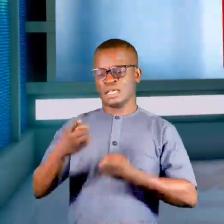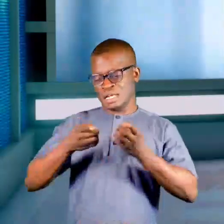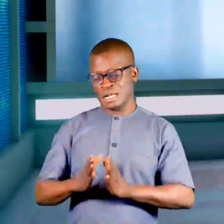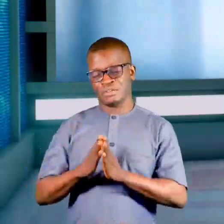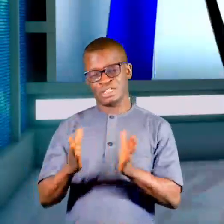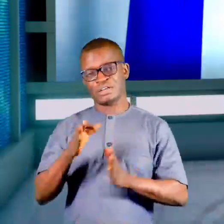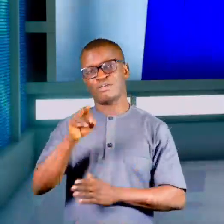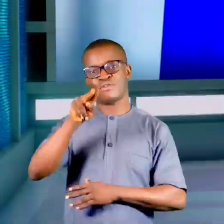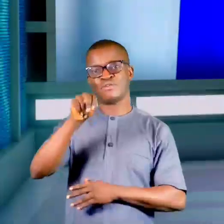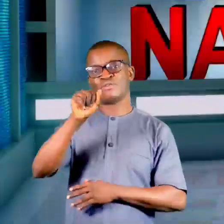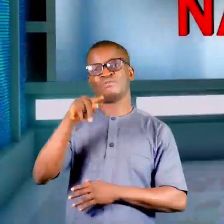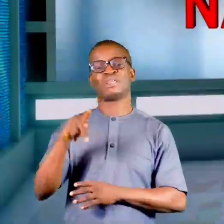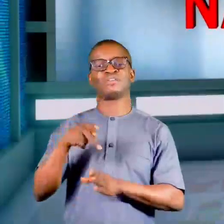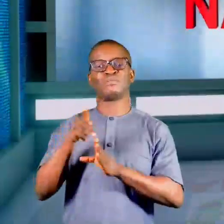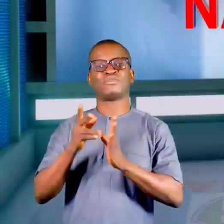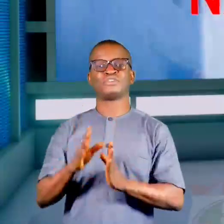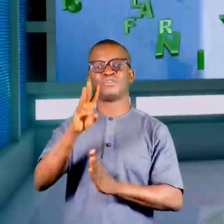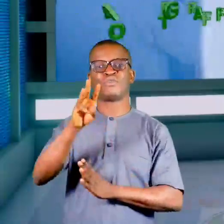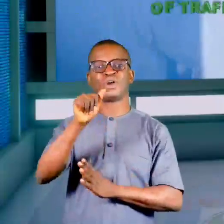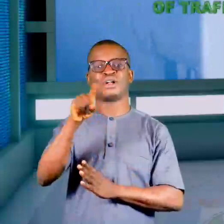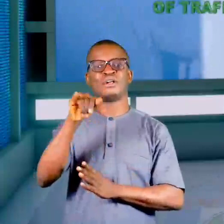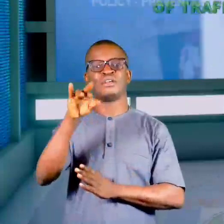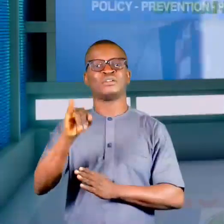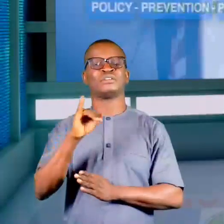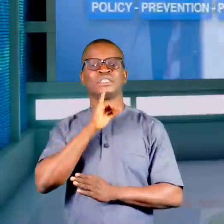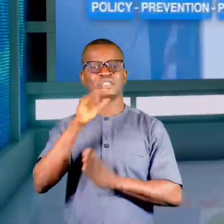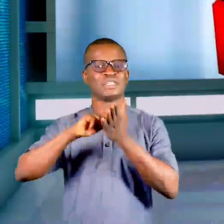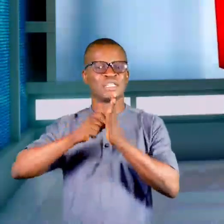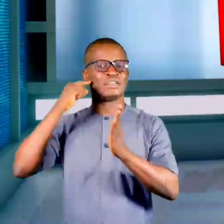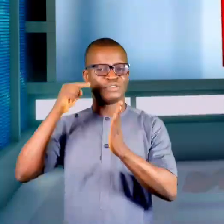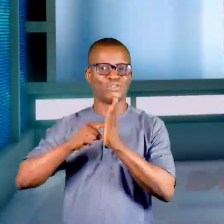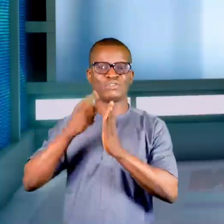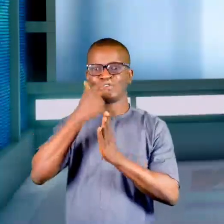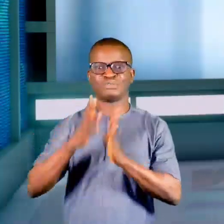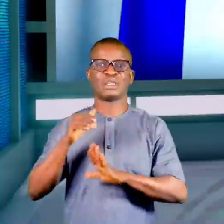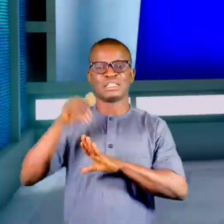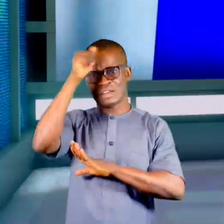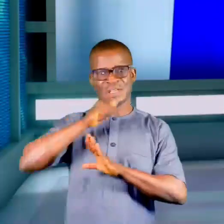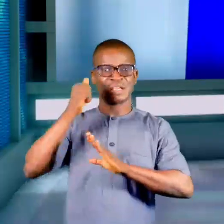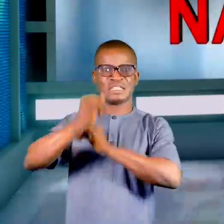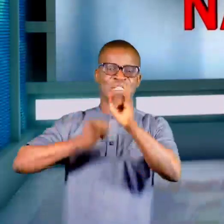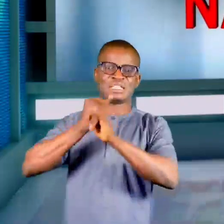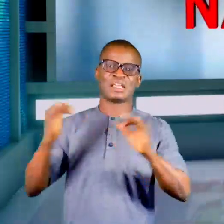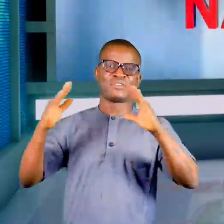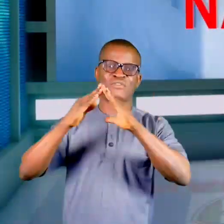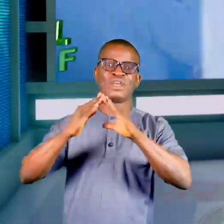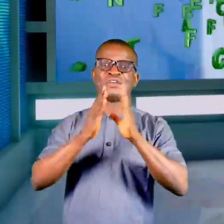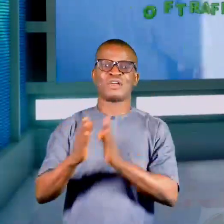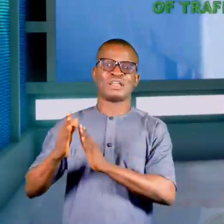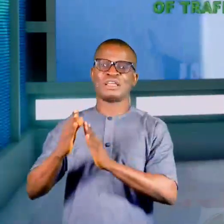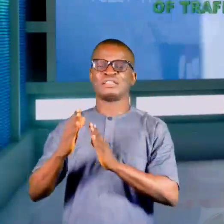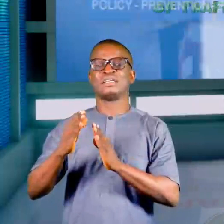The Director-General of Naptip, Professor Fatima Waziri-Azi, was a keynote speaker at the African International Conference on